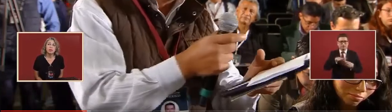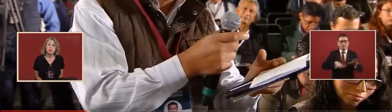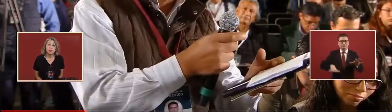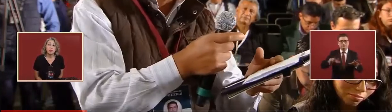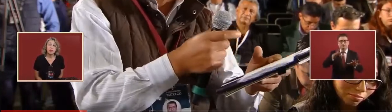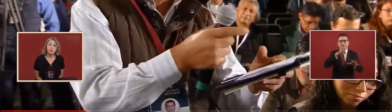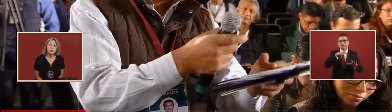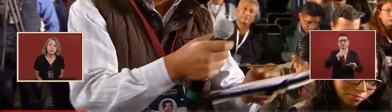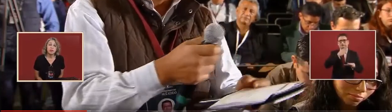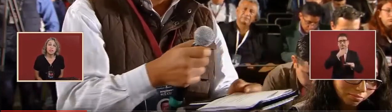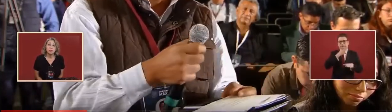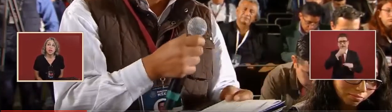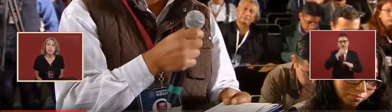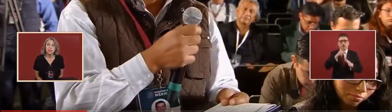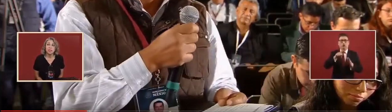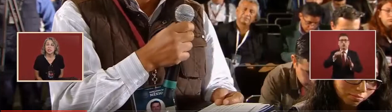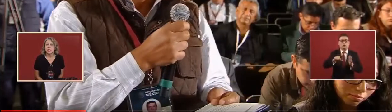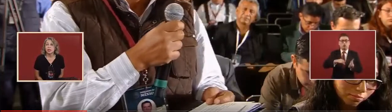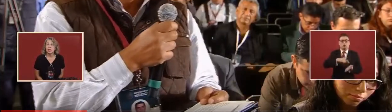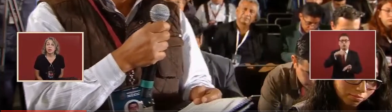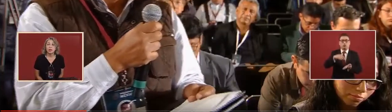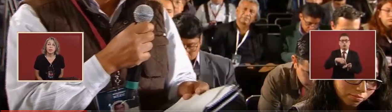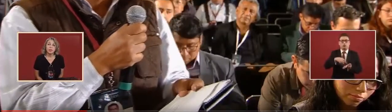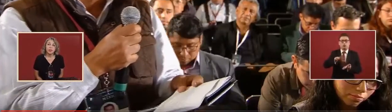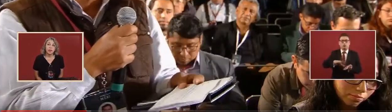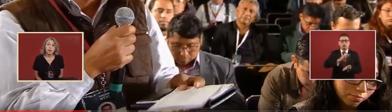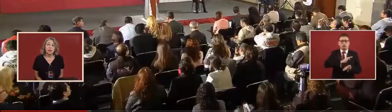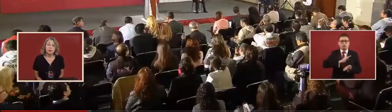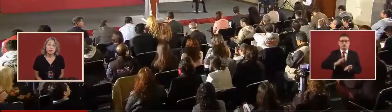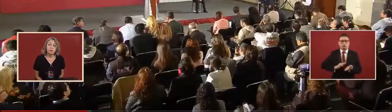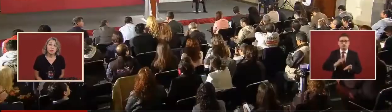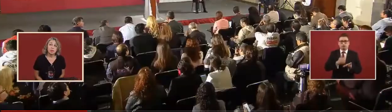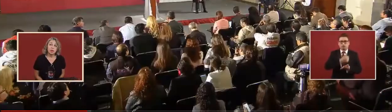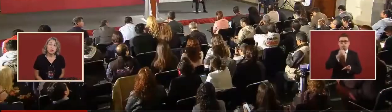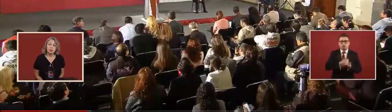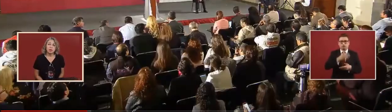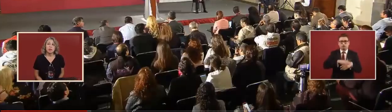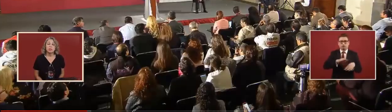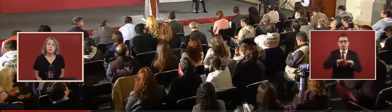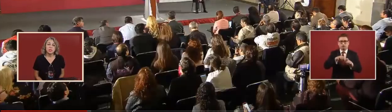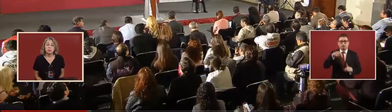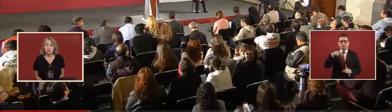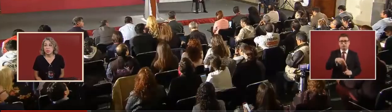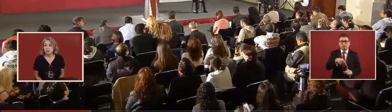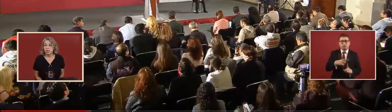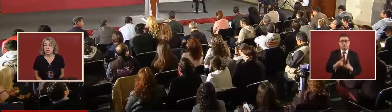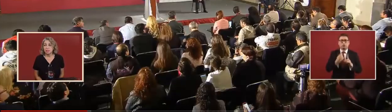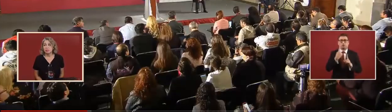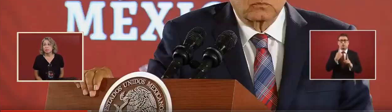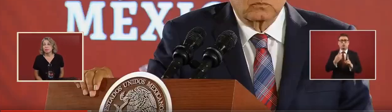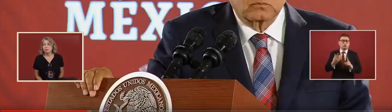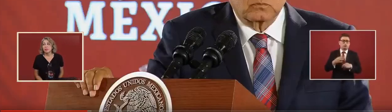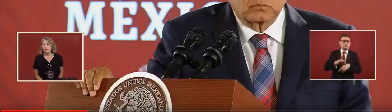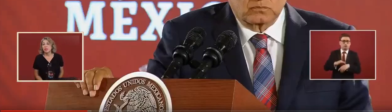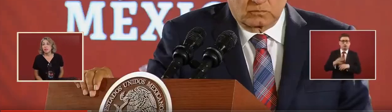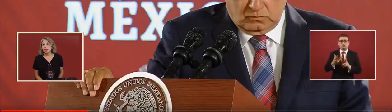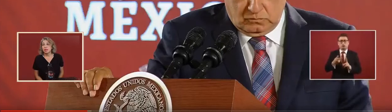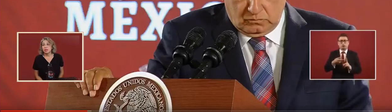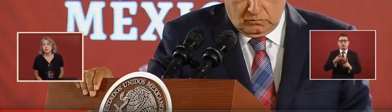or in the principal state, the reality is